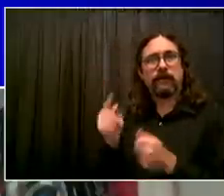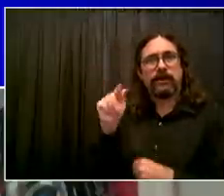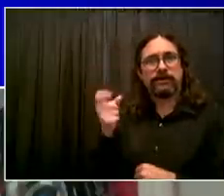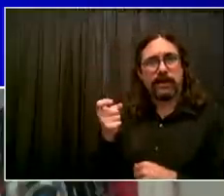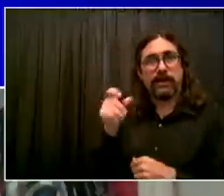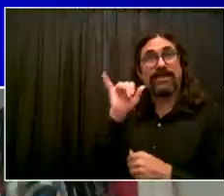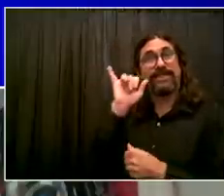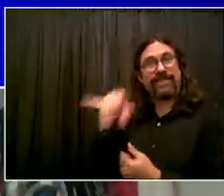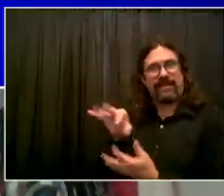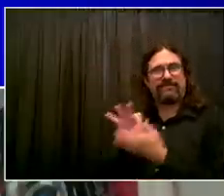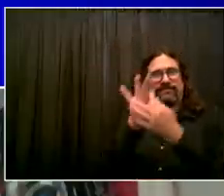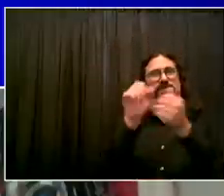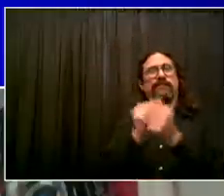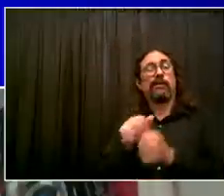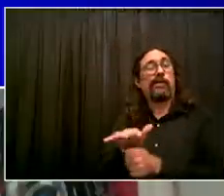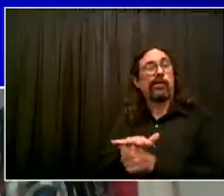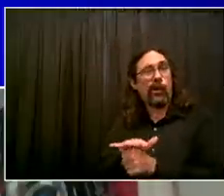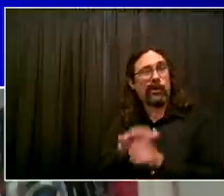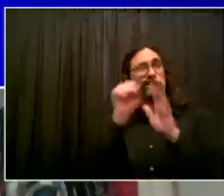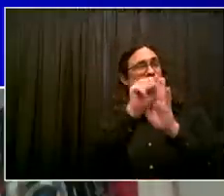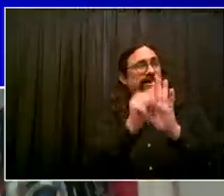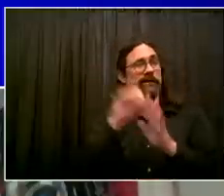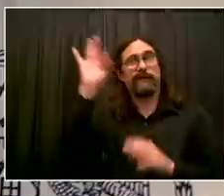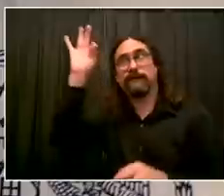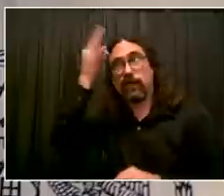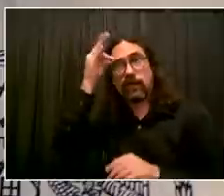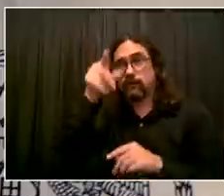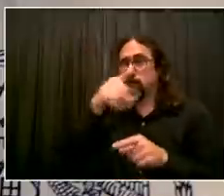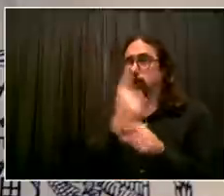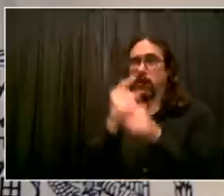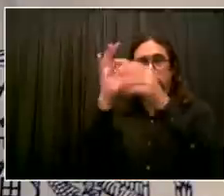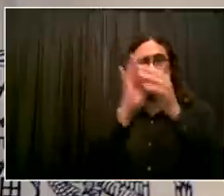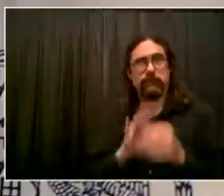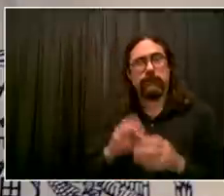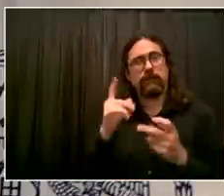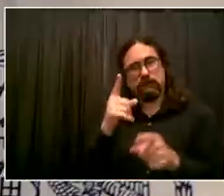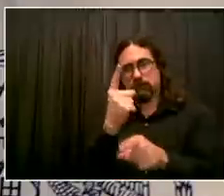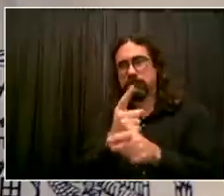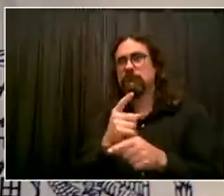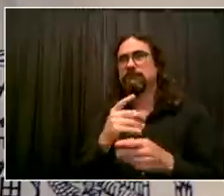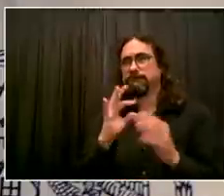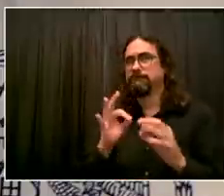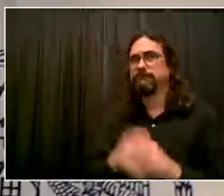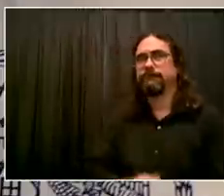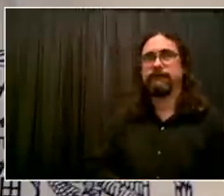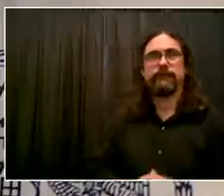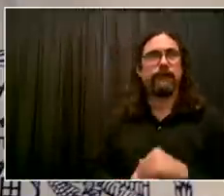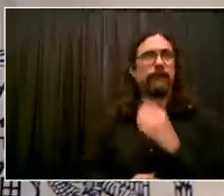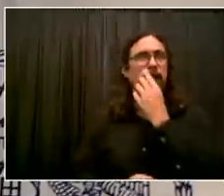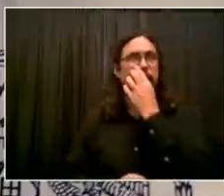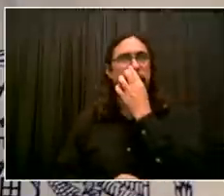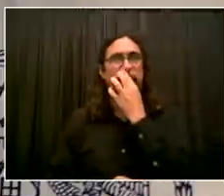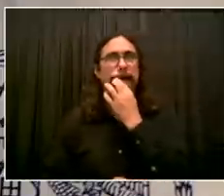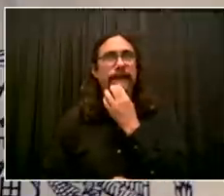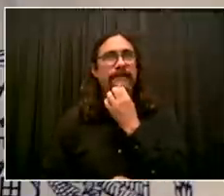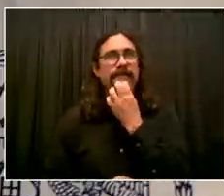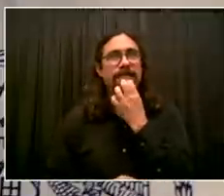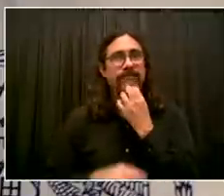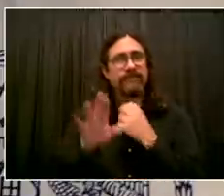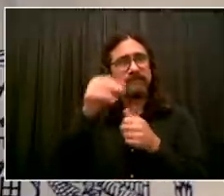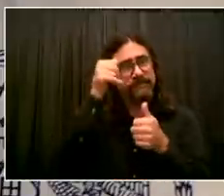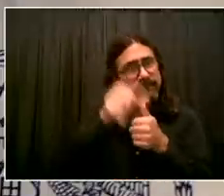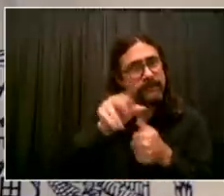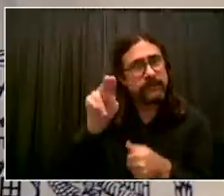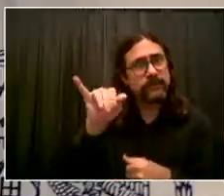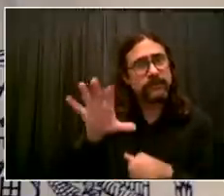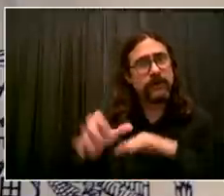again, by our estimate right now, over 100,000 New Yorkers living in over 50,000 basement apartments that happen to not be legal. And that's